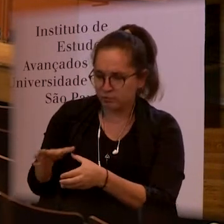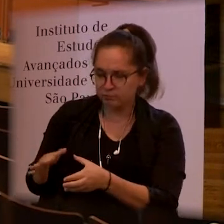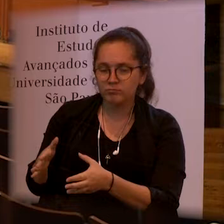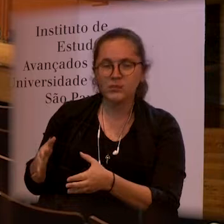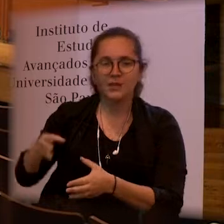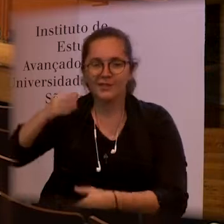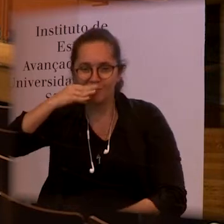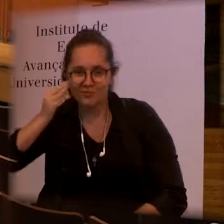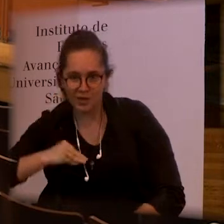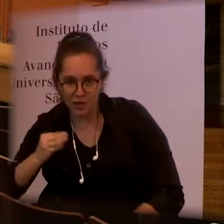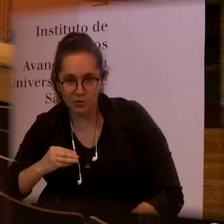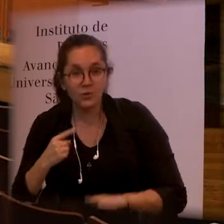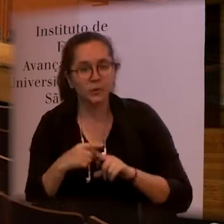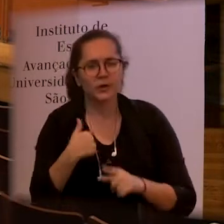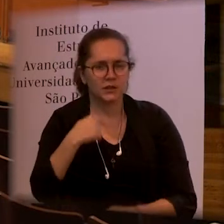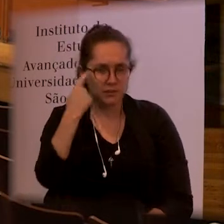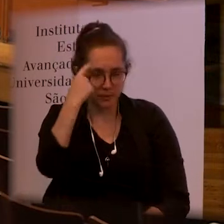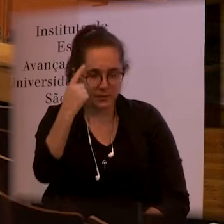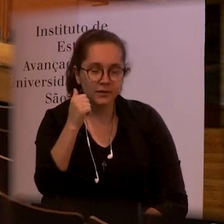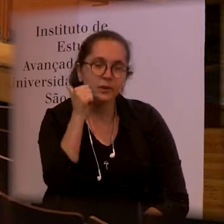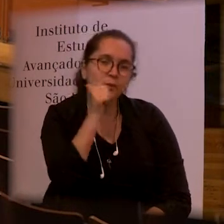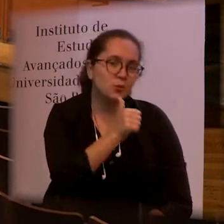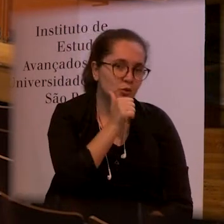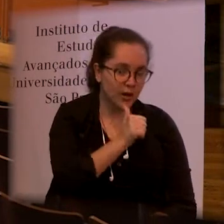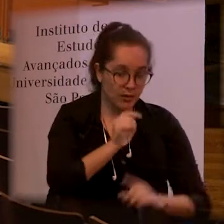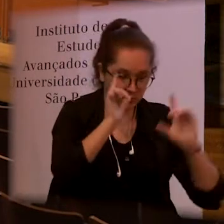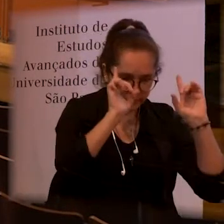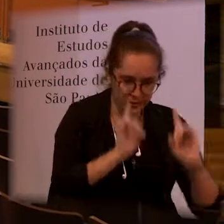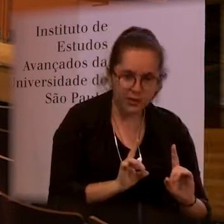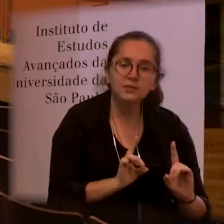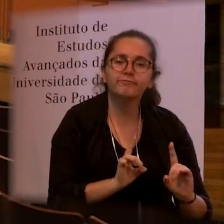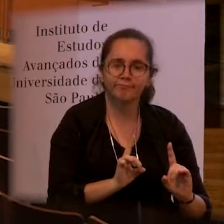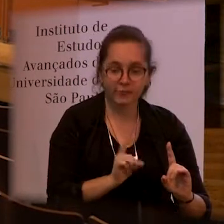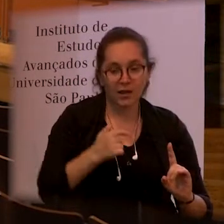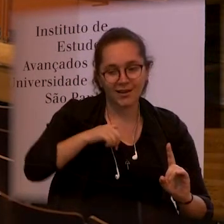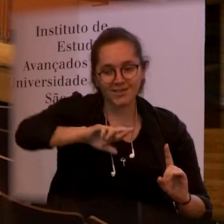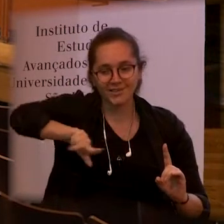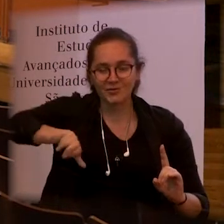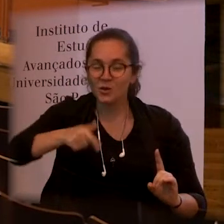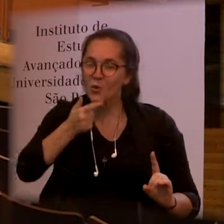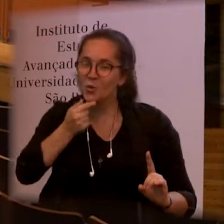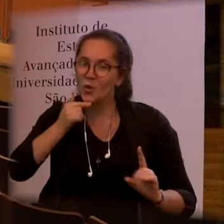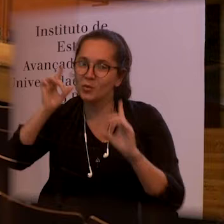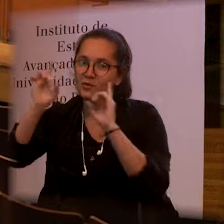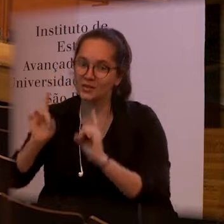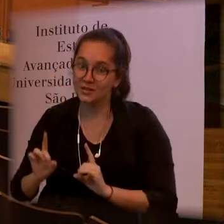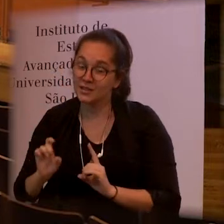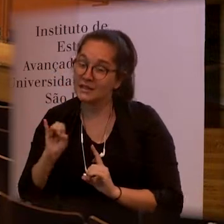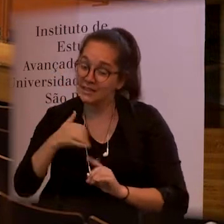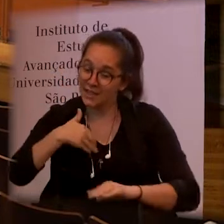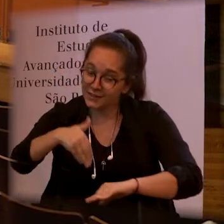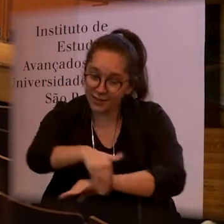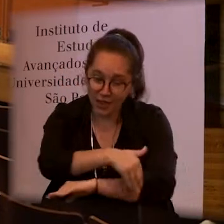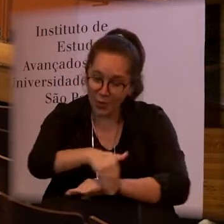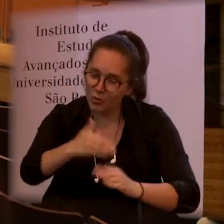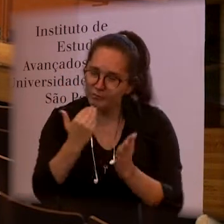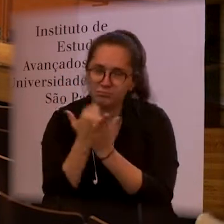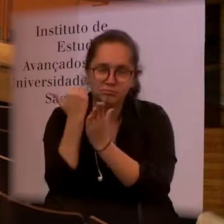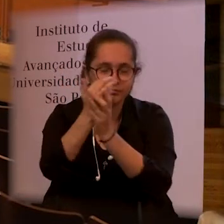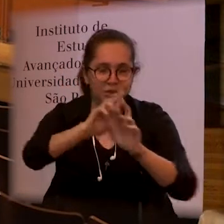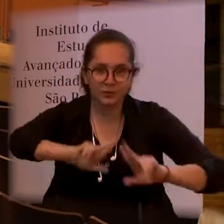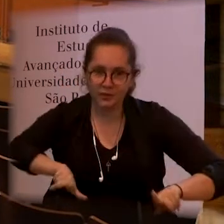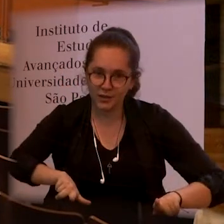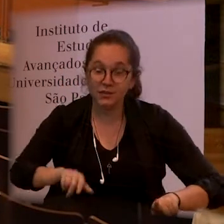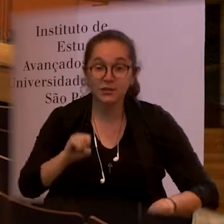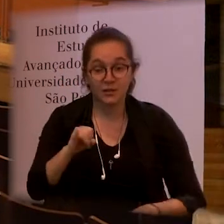forget that if it's a girl with disability it's different of being a boy if she lives